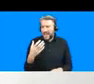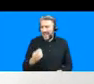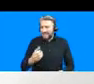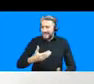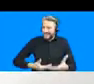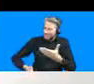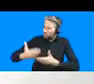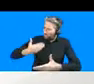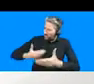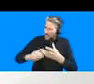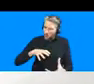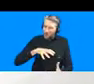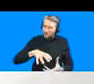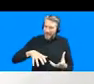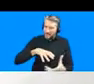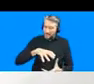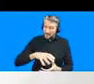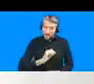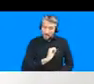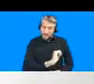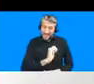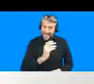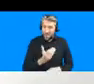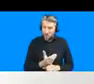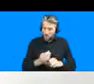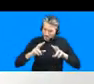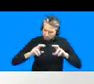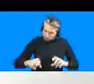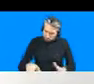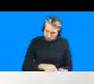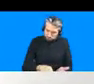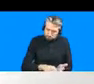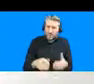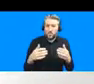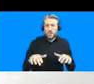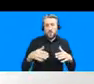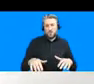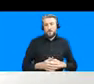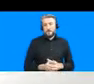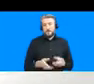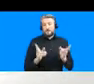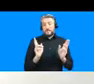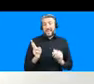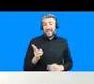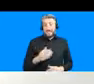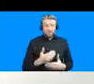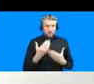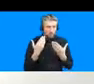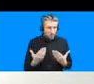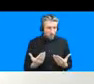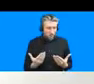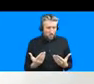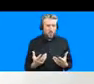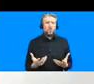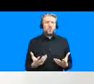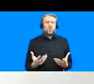monumental but i just wanted to reiterate the i suppose the monumentality of the infrastructural story here